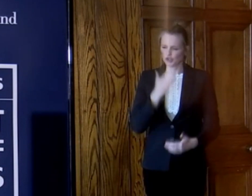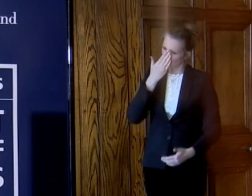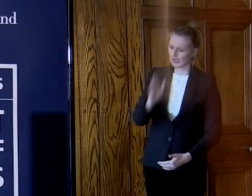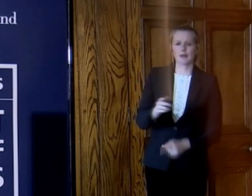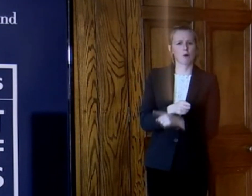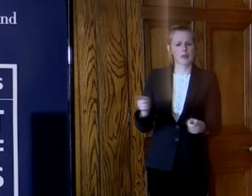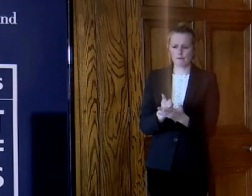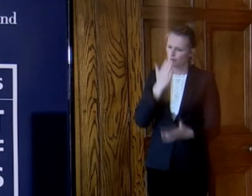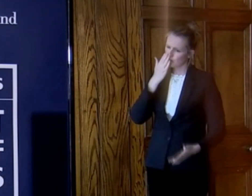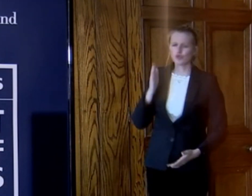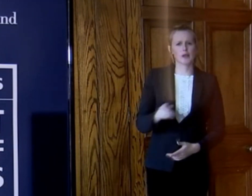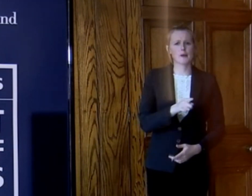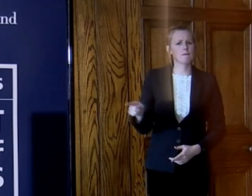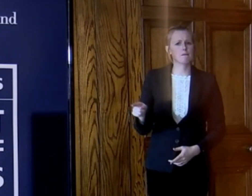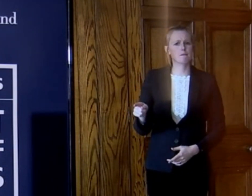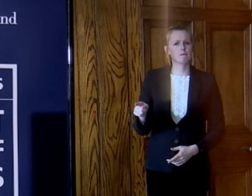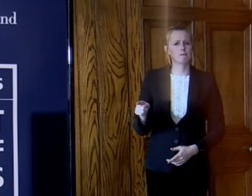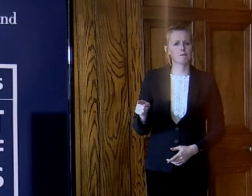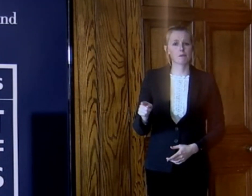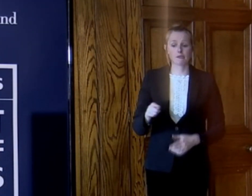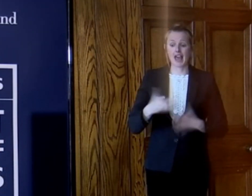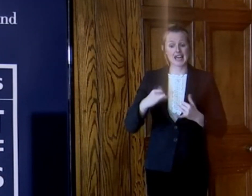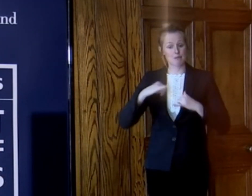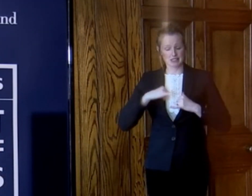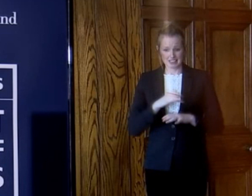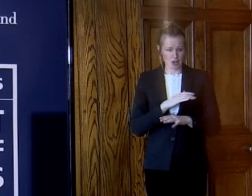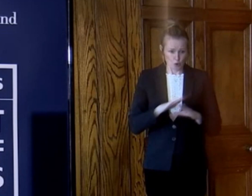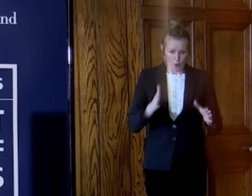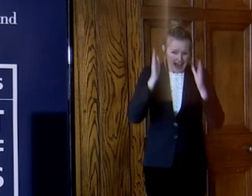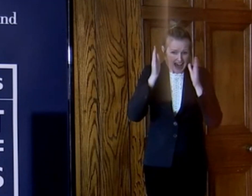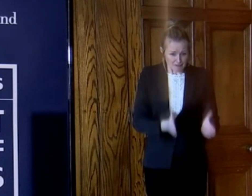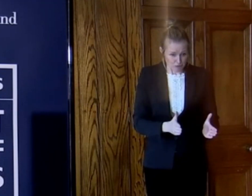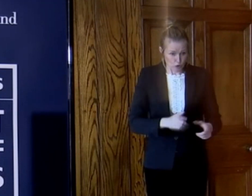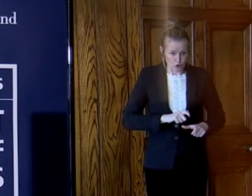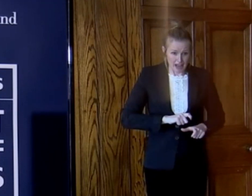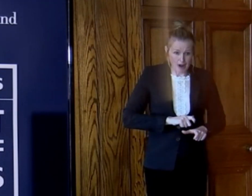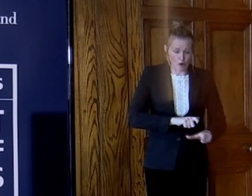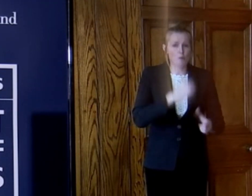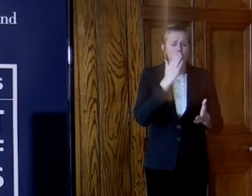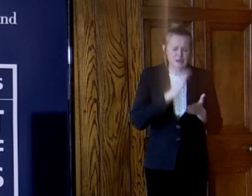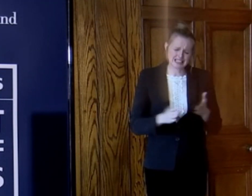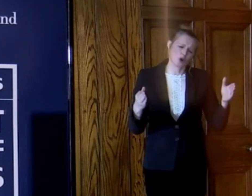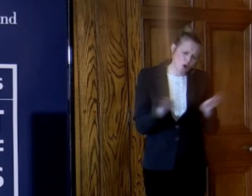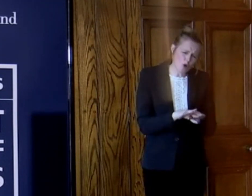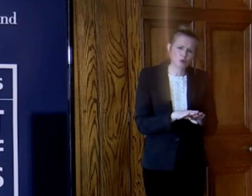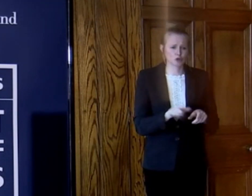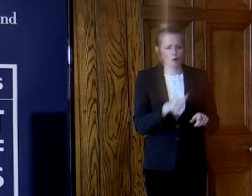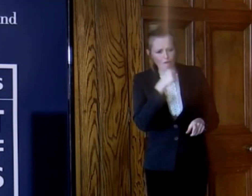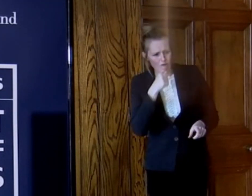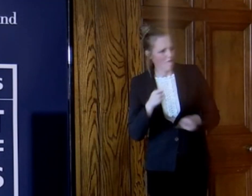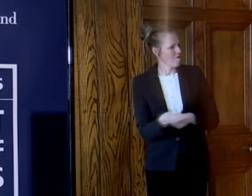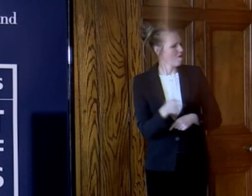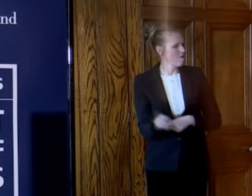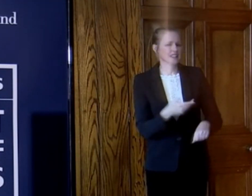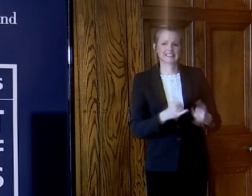moment in time. Non-essential businesses close your doors, stop using your workers in this way, send them